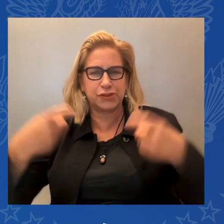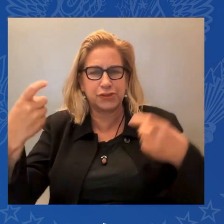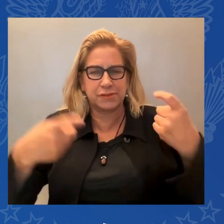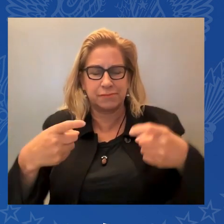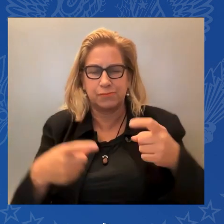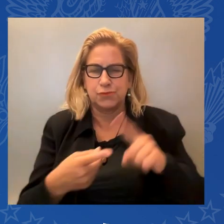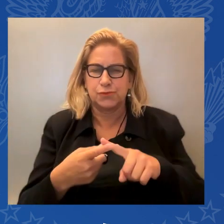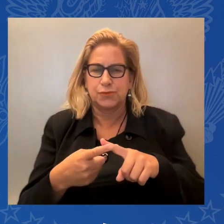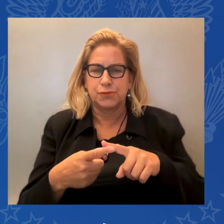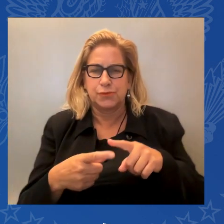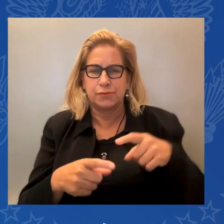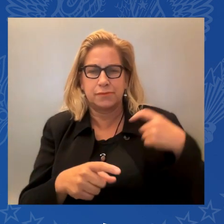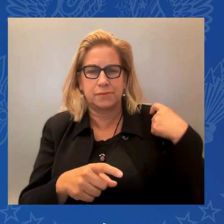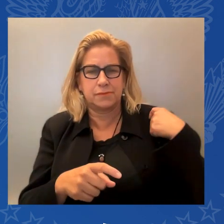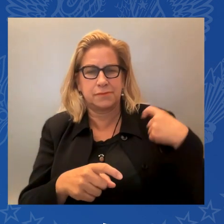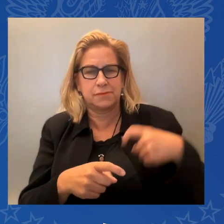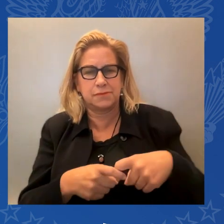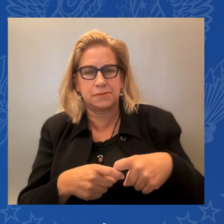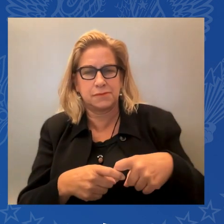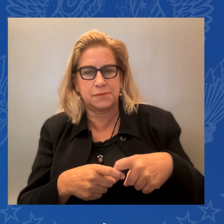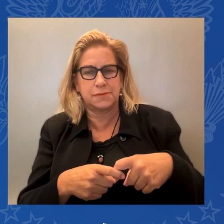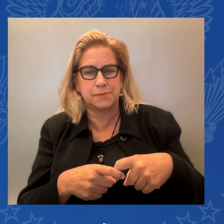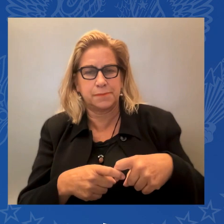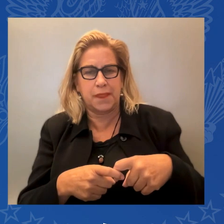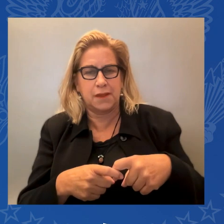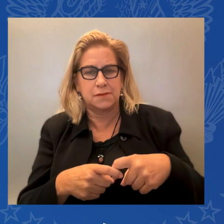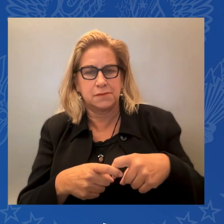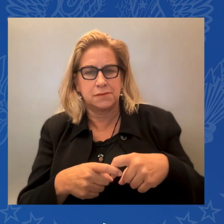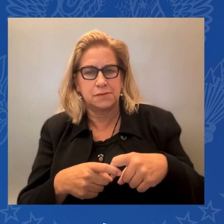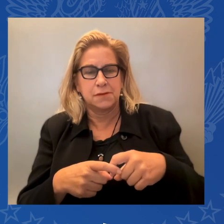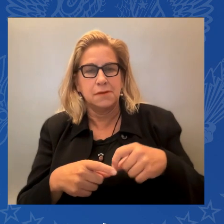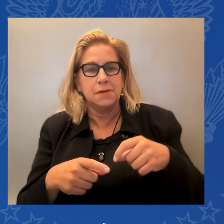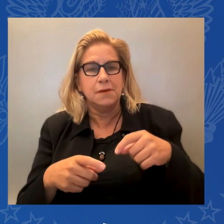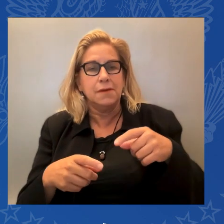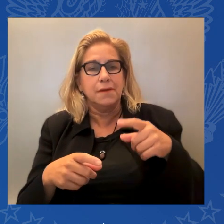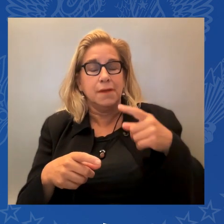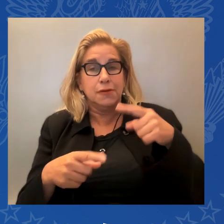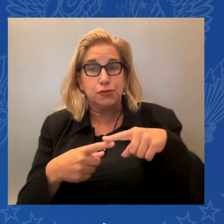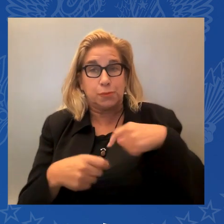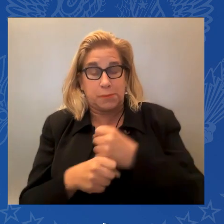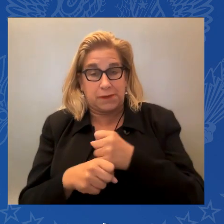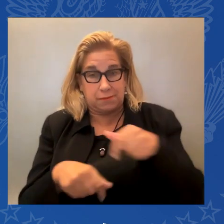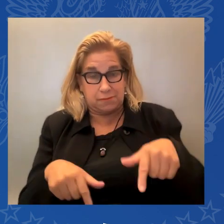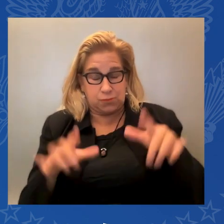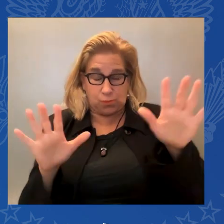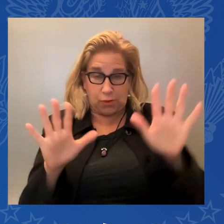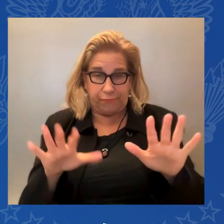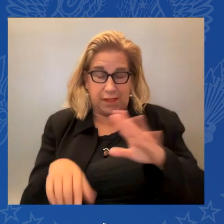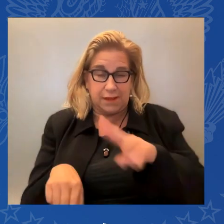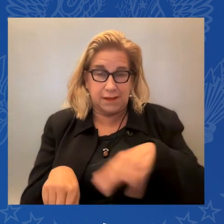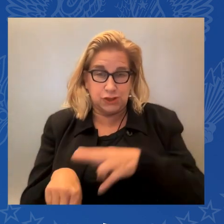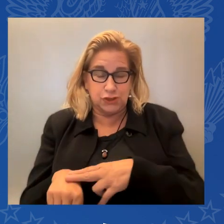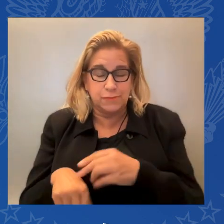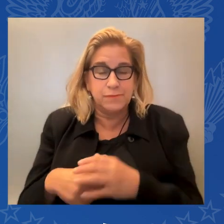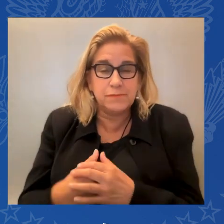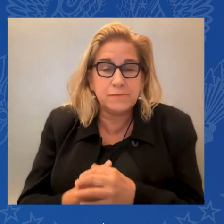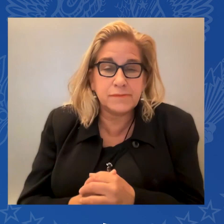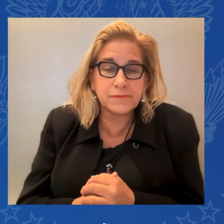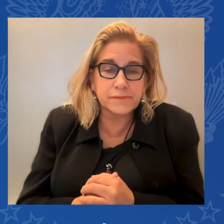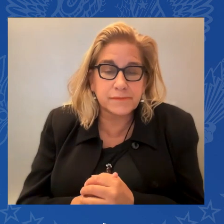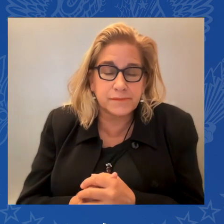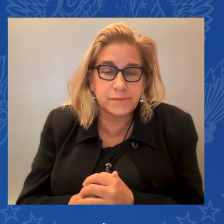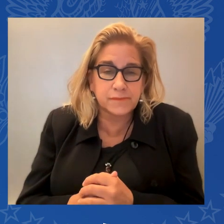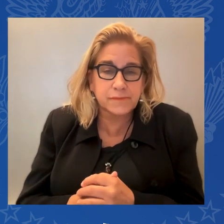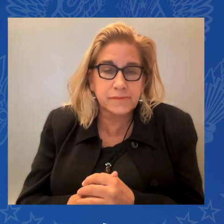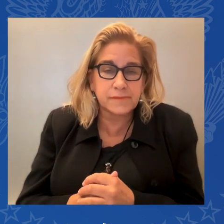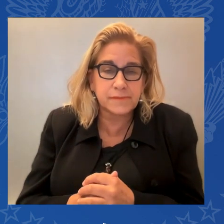those who are still struggling to find a decent life for their families. Today, we especially remember